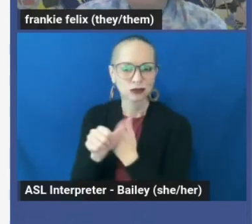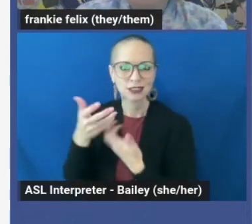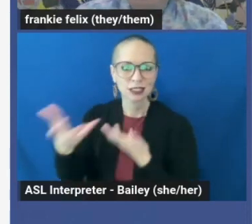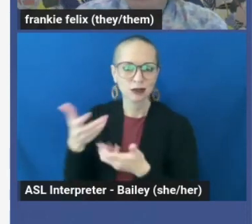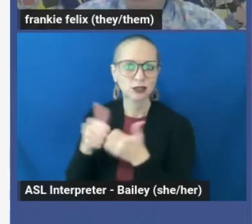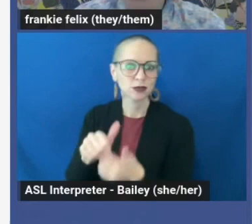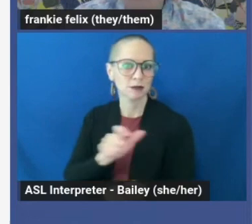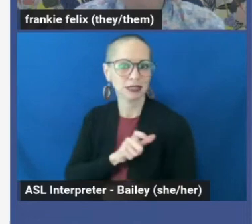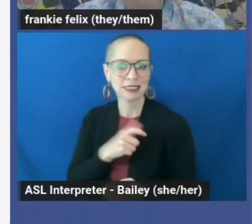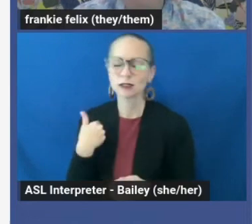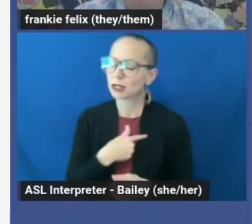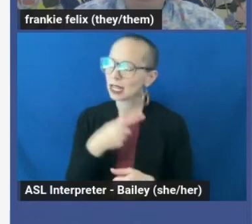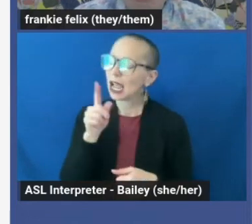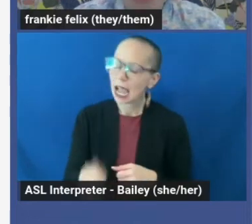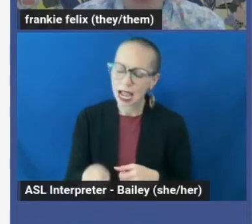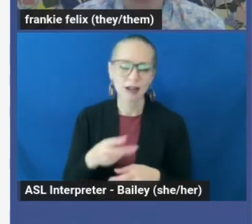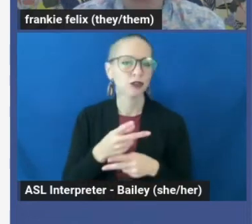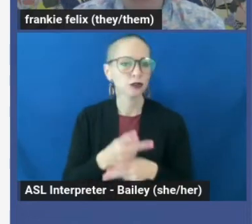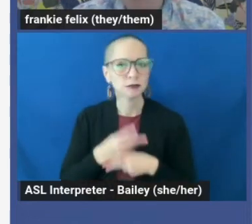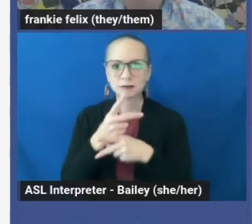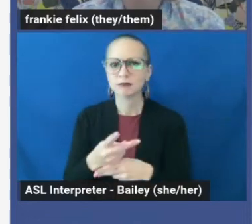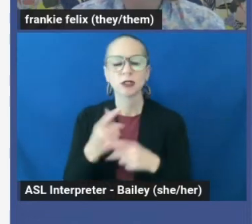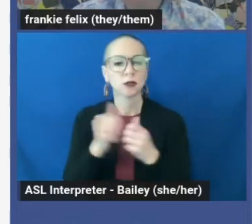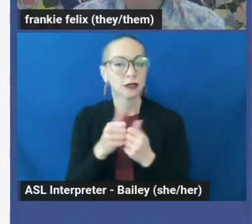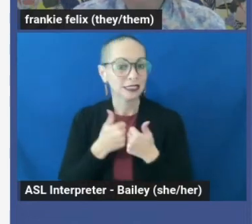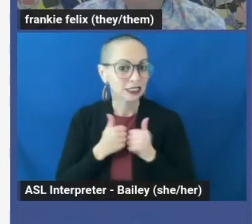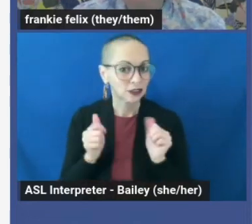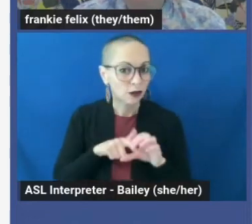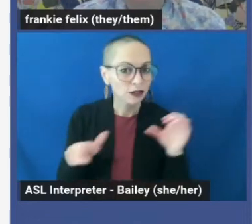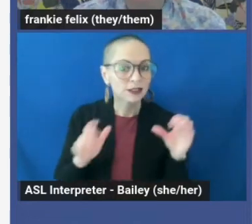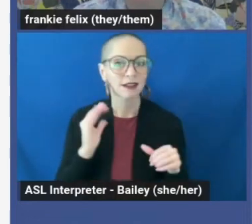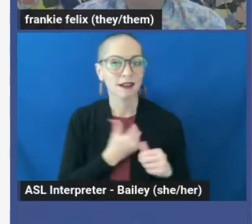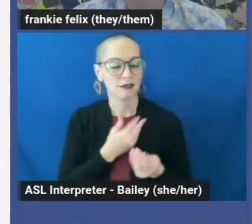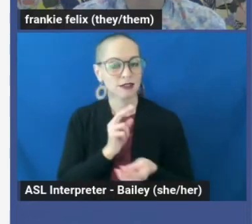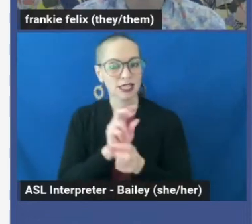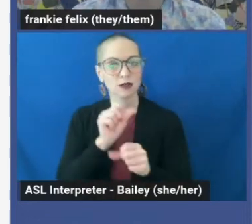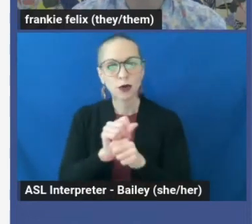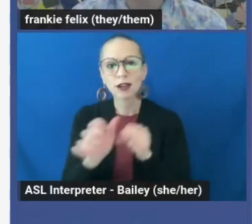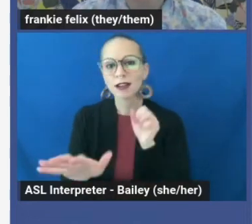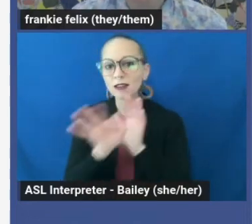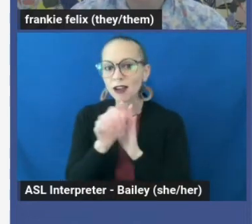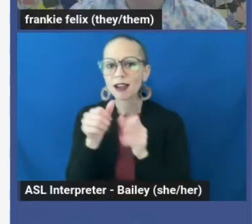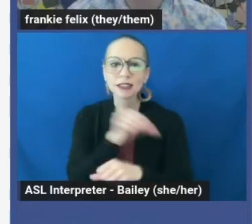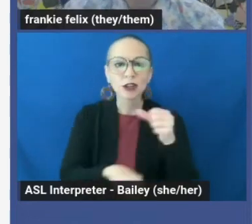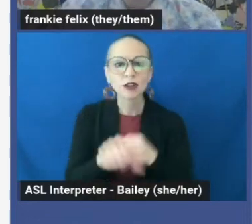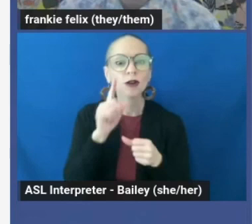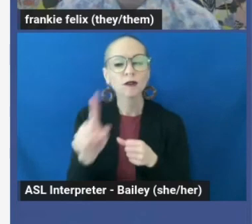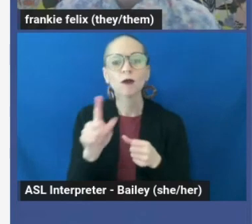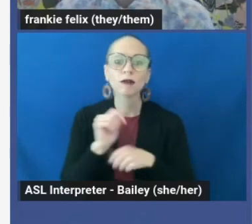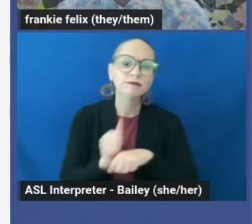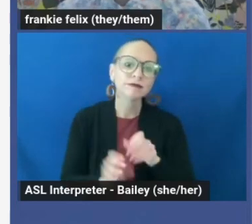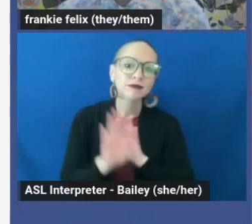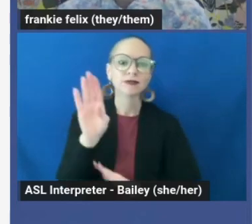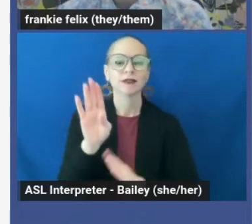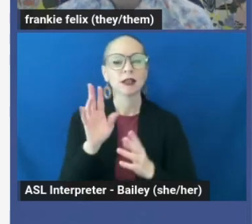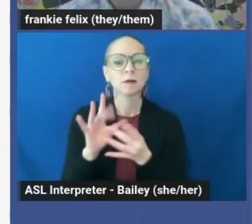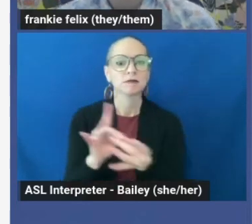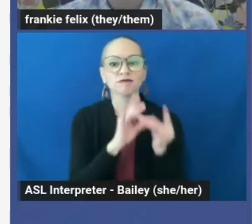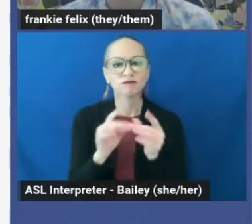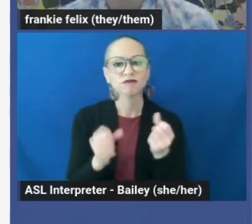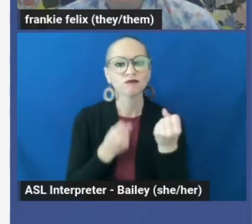we must be so cautious about disclosing our sex work, finding each other to form support networks is harder, too.